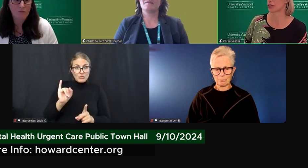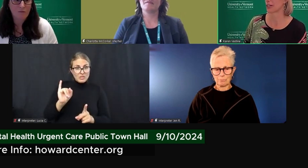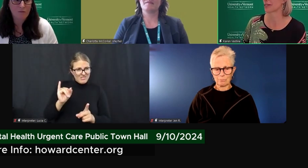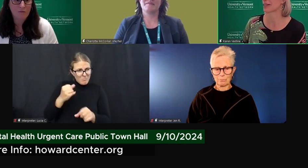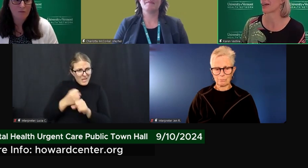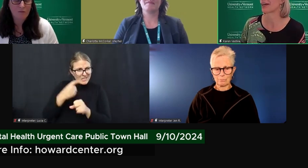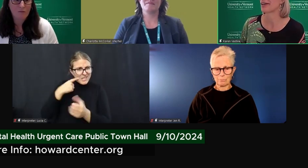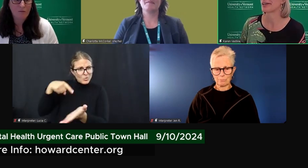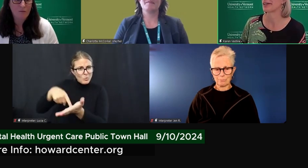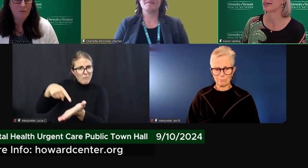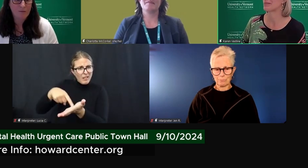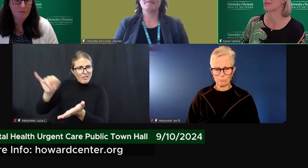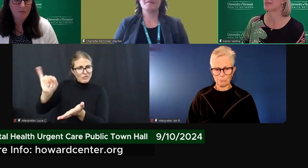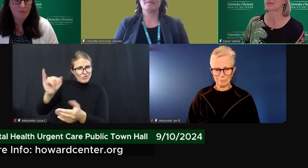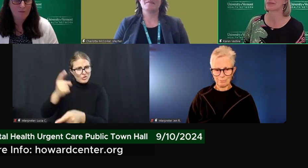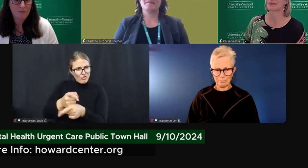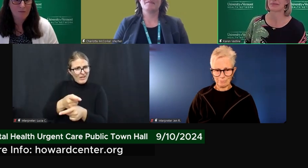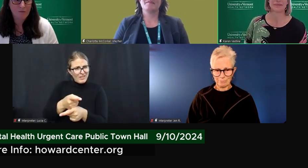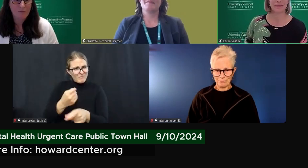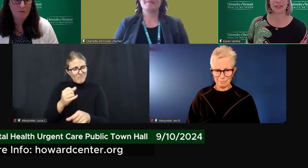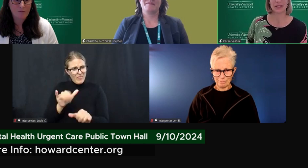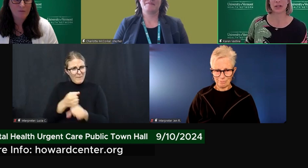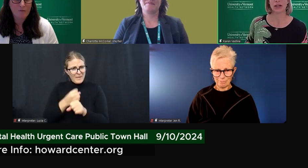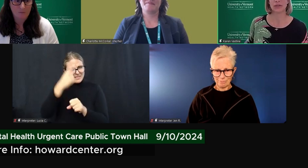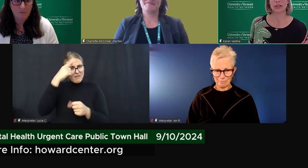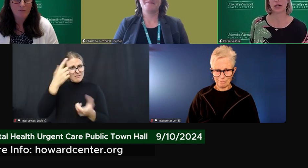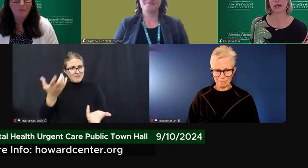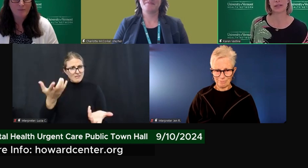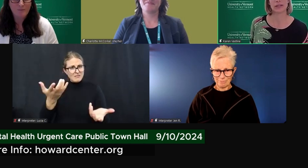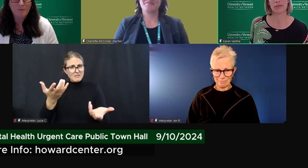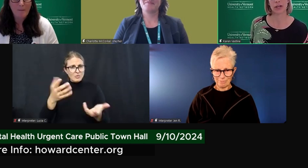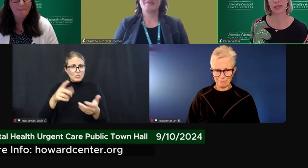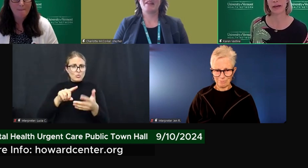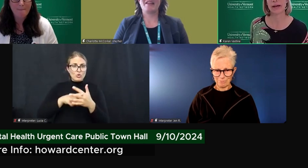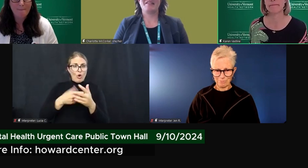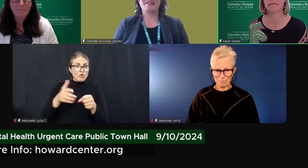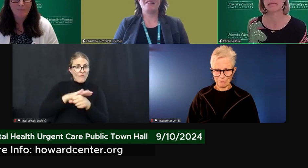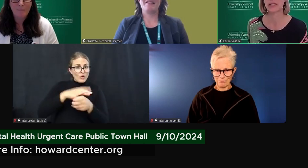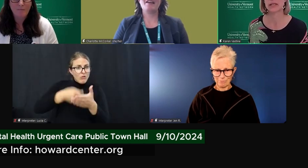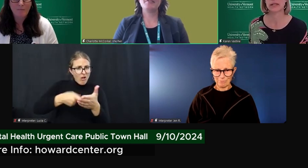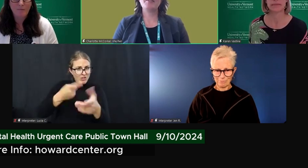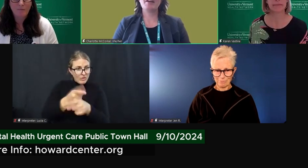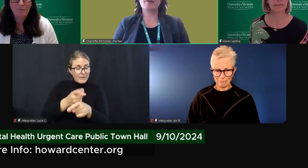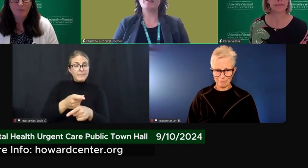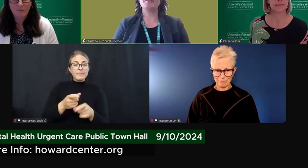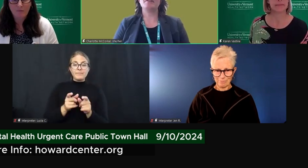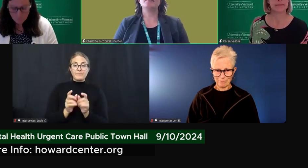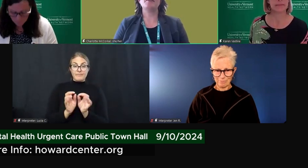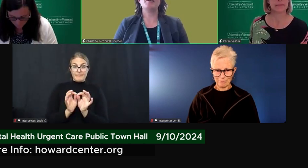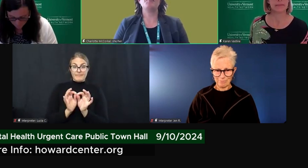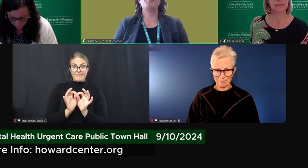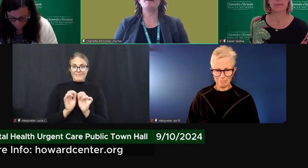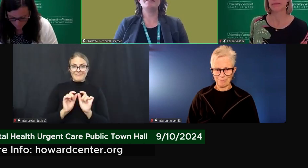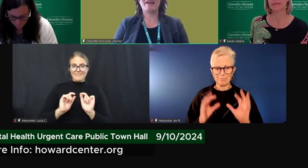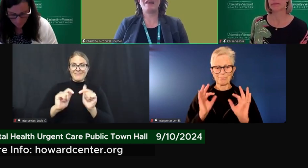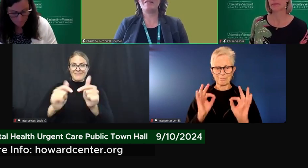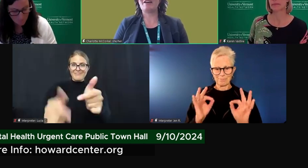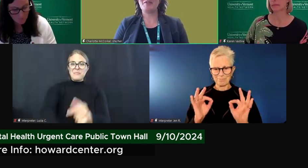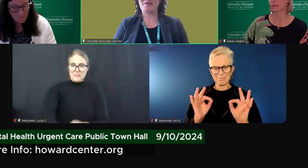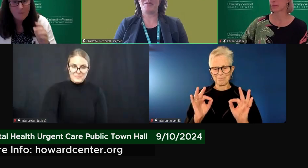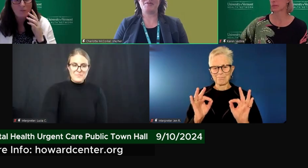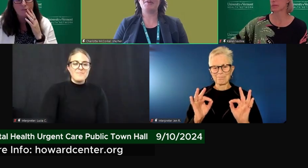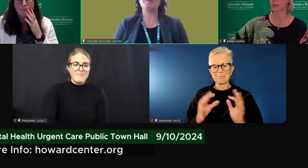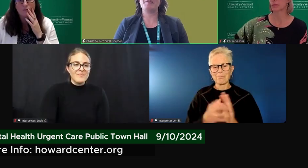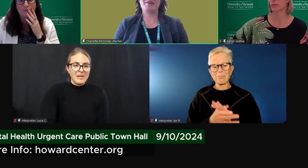bill insurance um, to start covering costs? Thoughts on that? Yeah, that's a great question. So one day